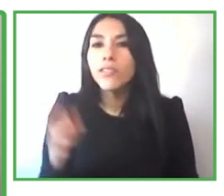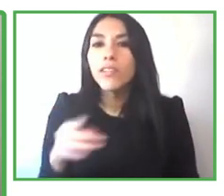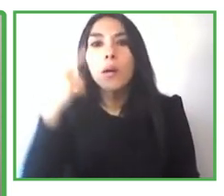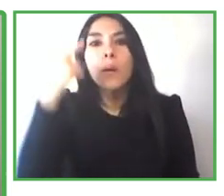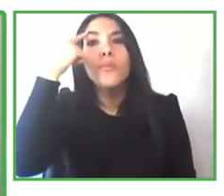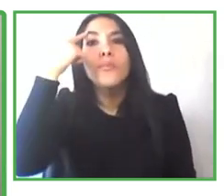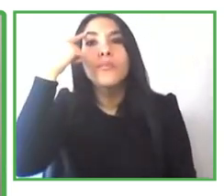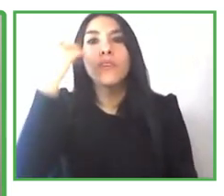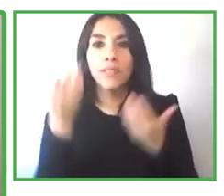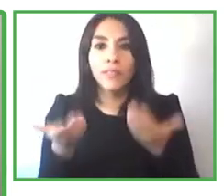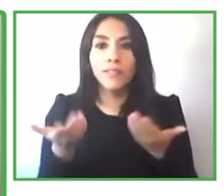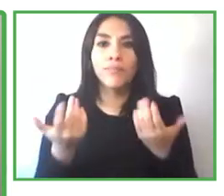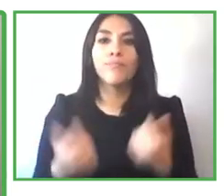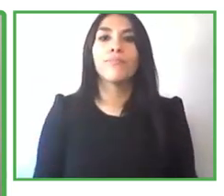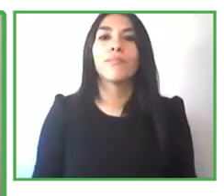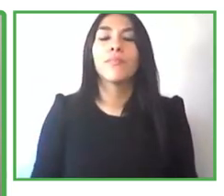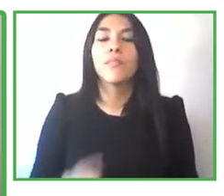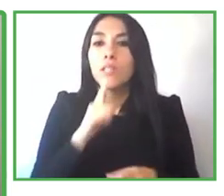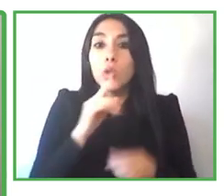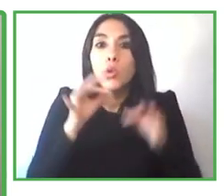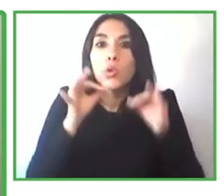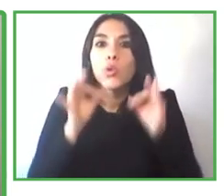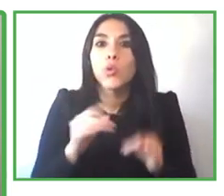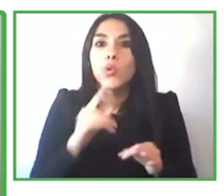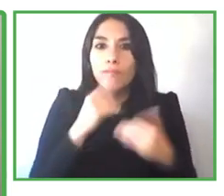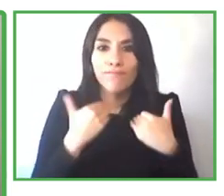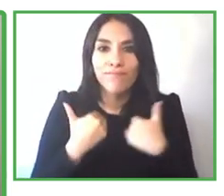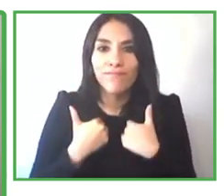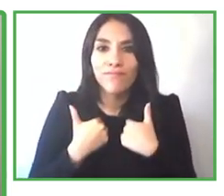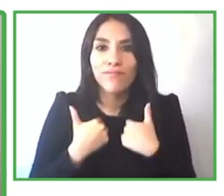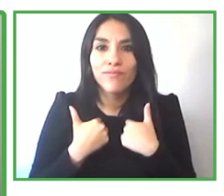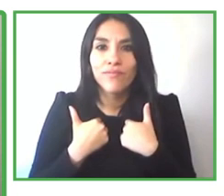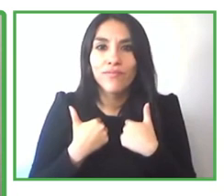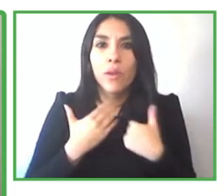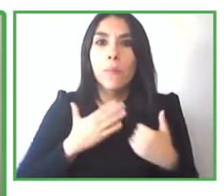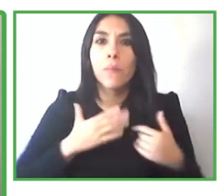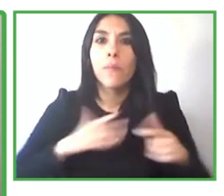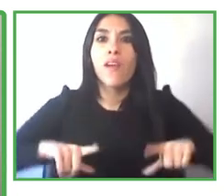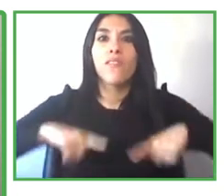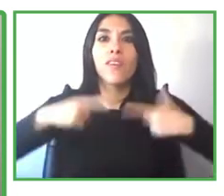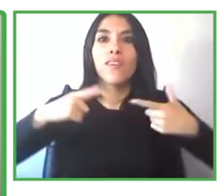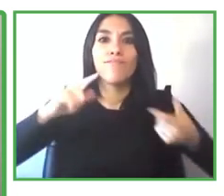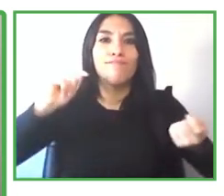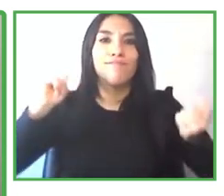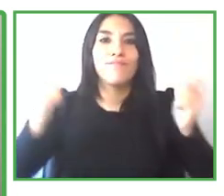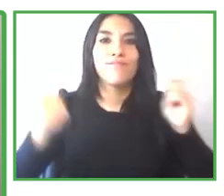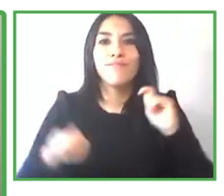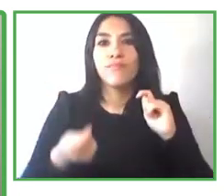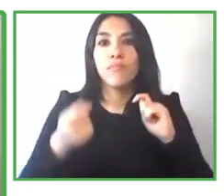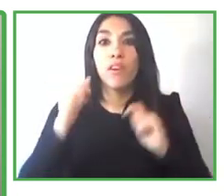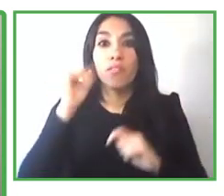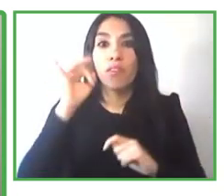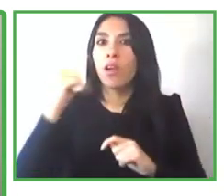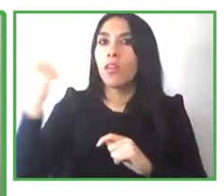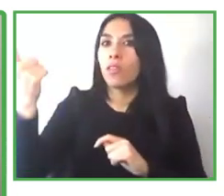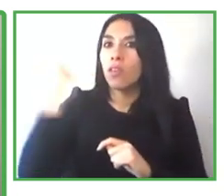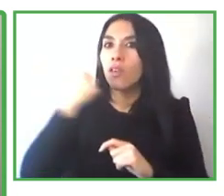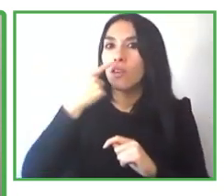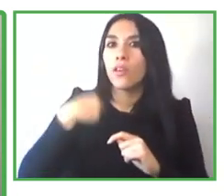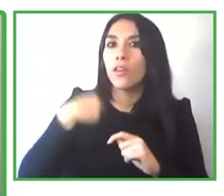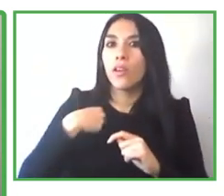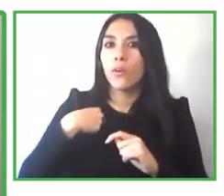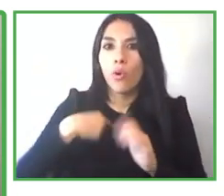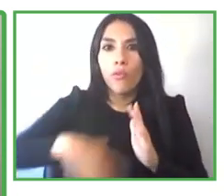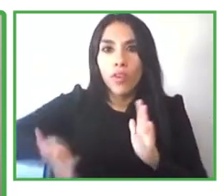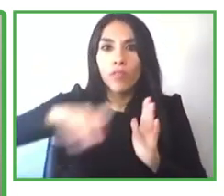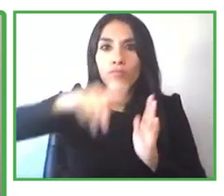that's fantastic steven and it was it was you know important to say that you were made permanent after only two months